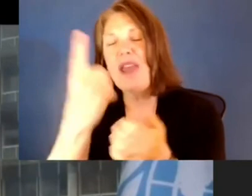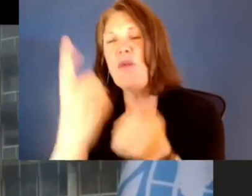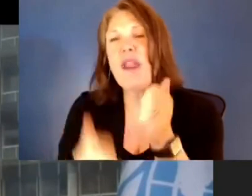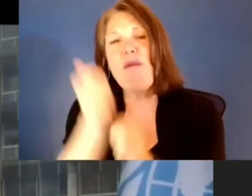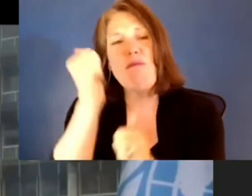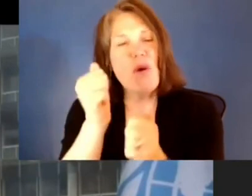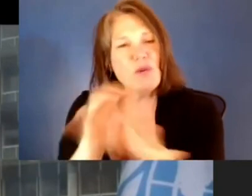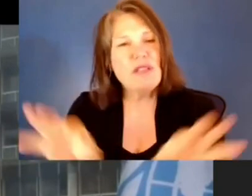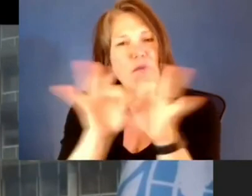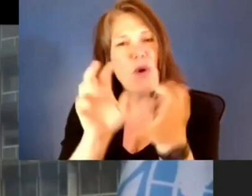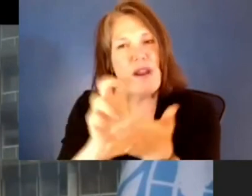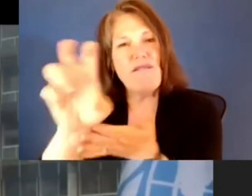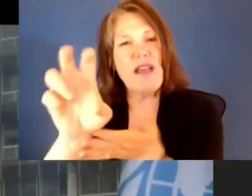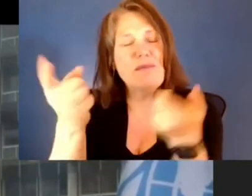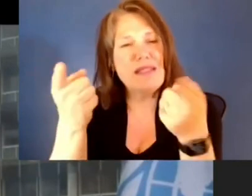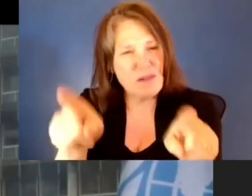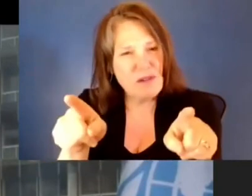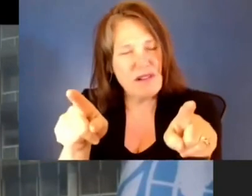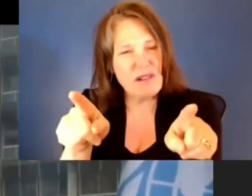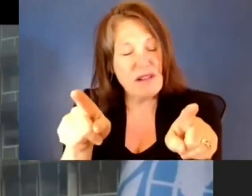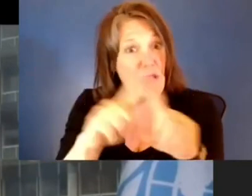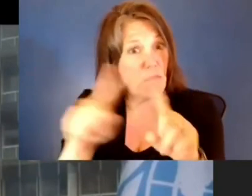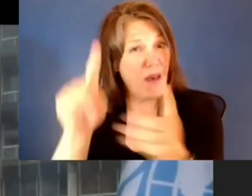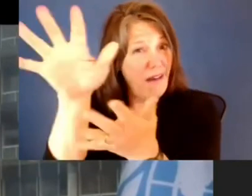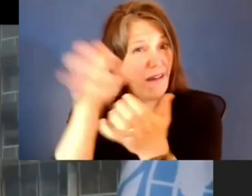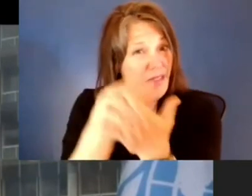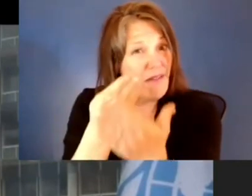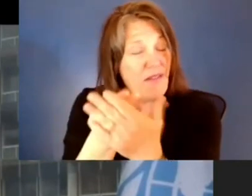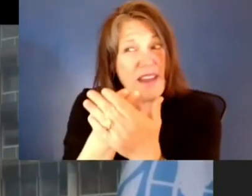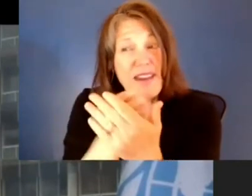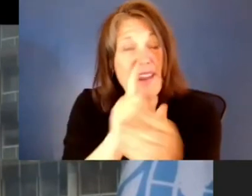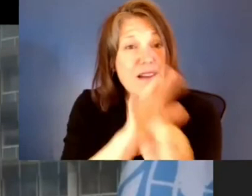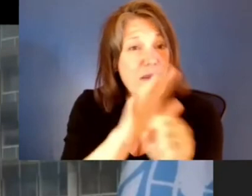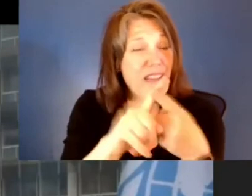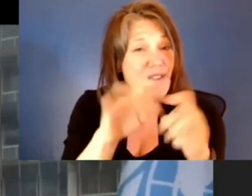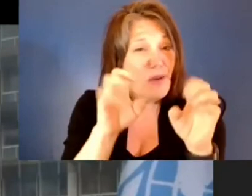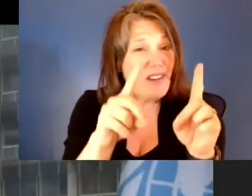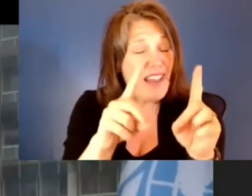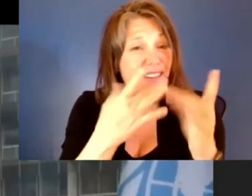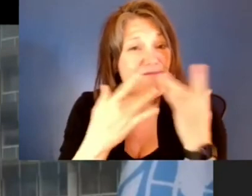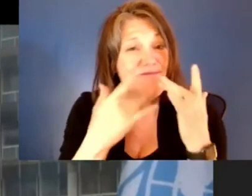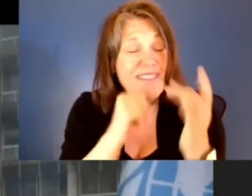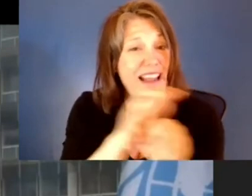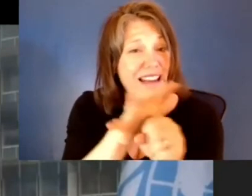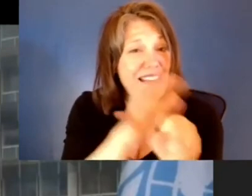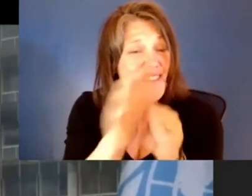Yet, the funding that has been committed to education is insufficient and threatened by the current situation.